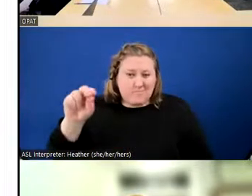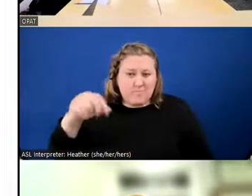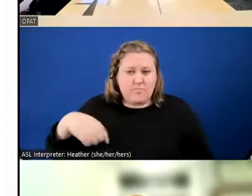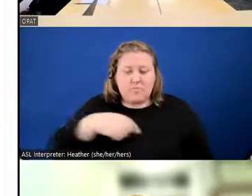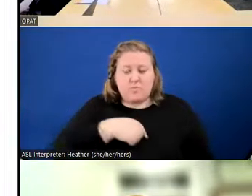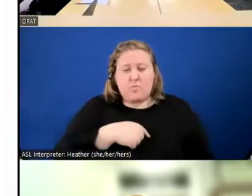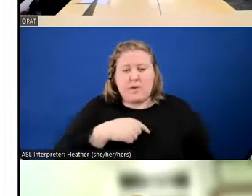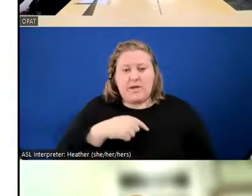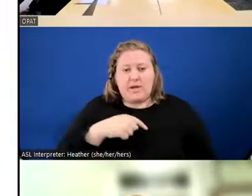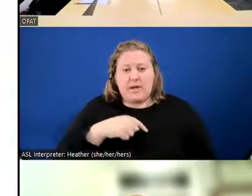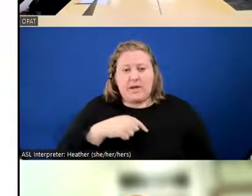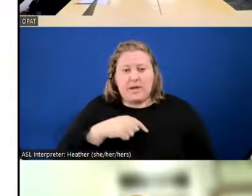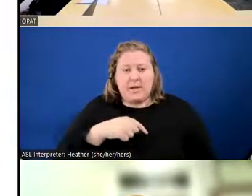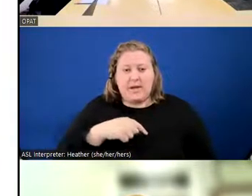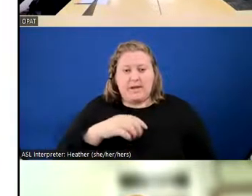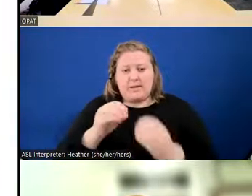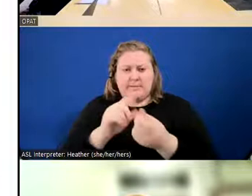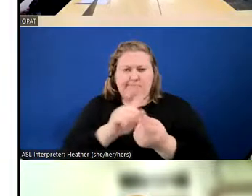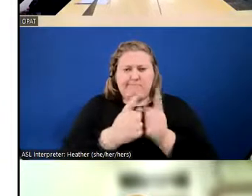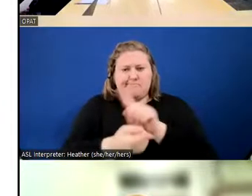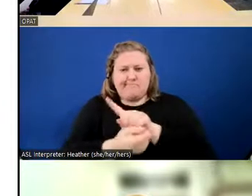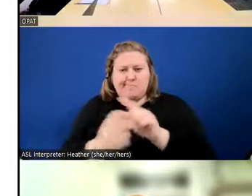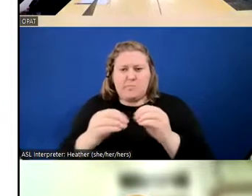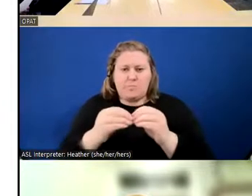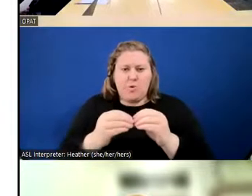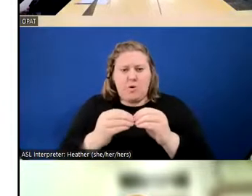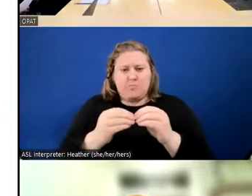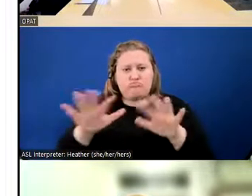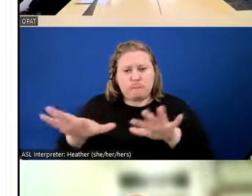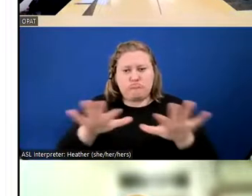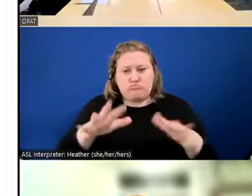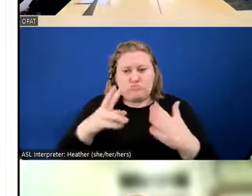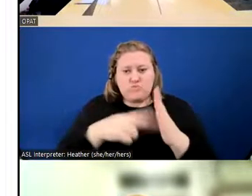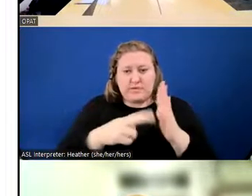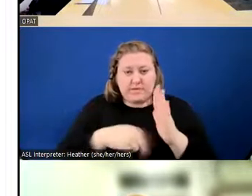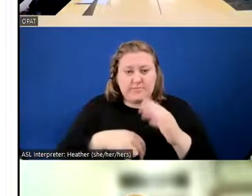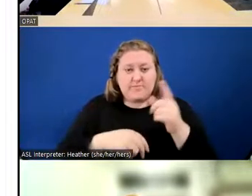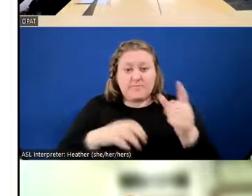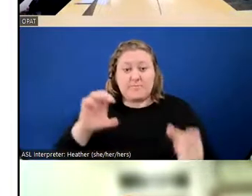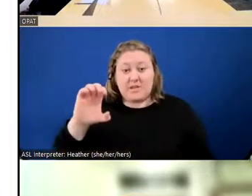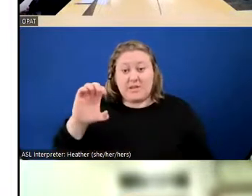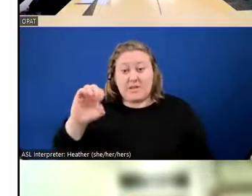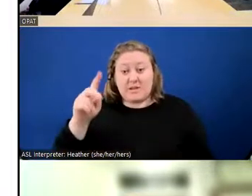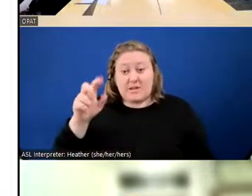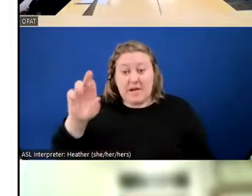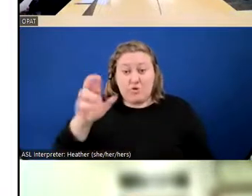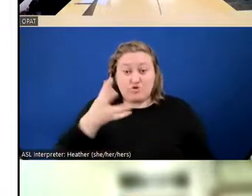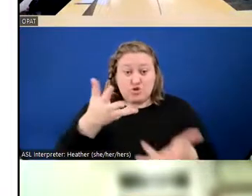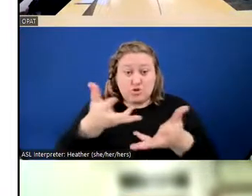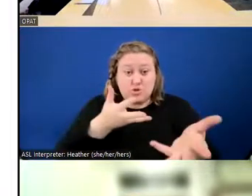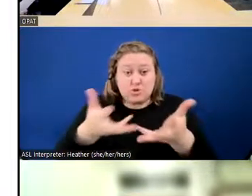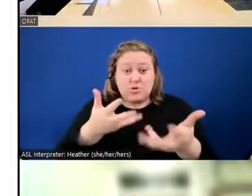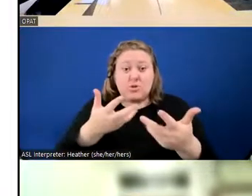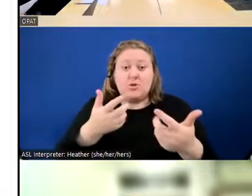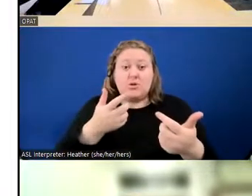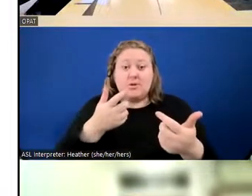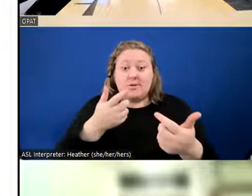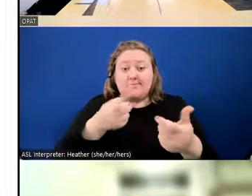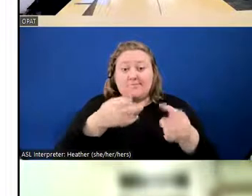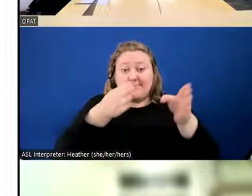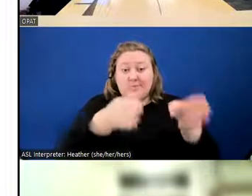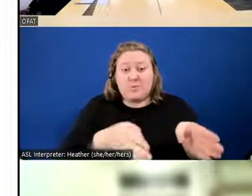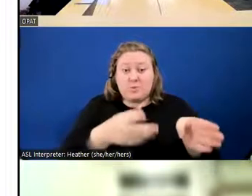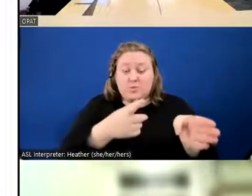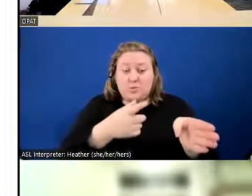them easier to understand. So encounter is defined as agreed-upon interaction with individuals that does not lead to